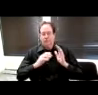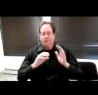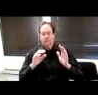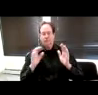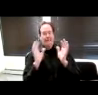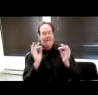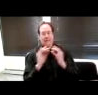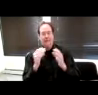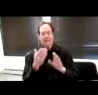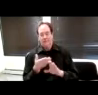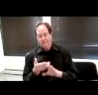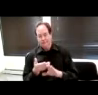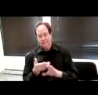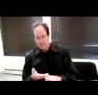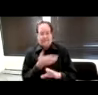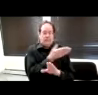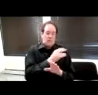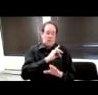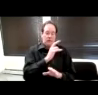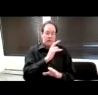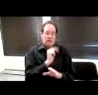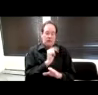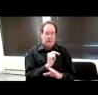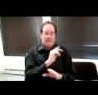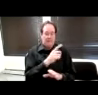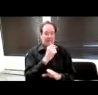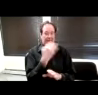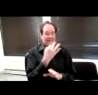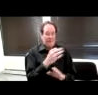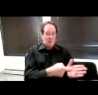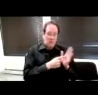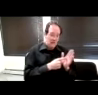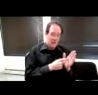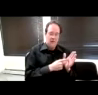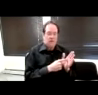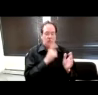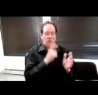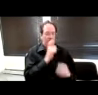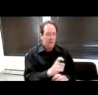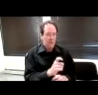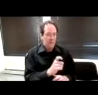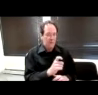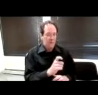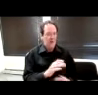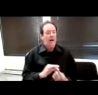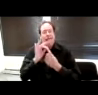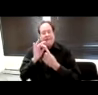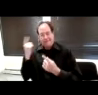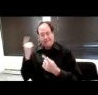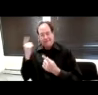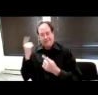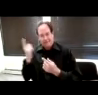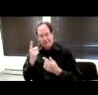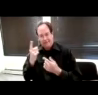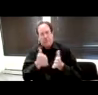prior to January 1st, 2019, unless there is a specific request about a particular video.